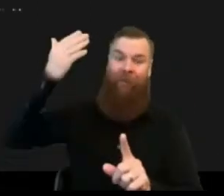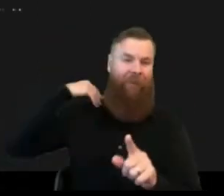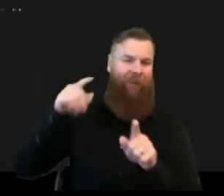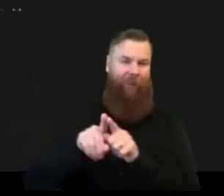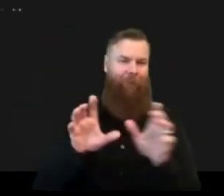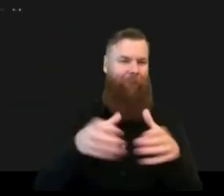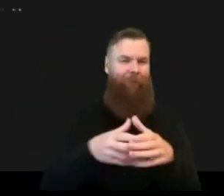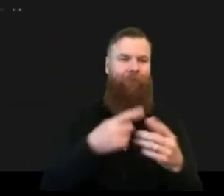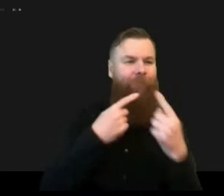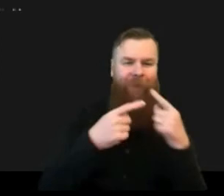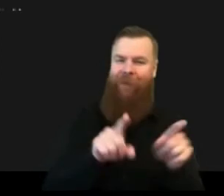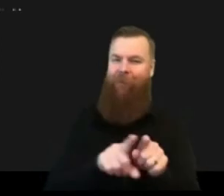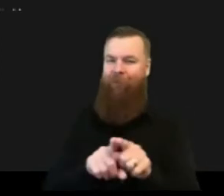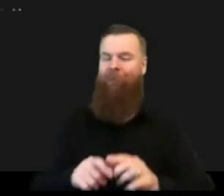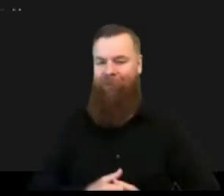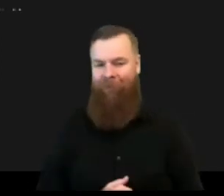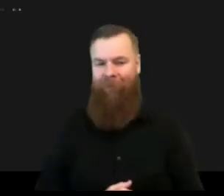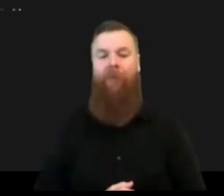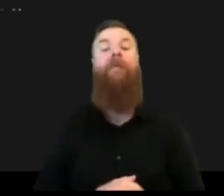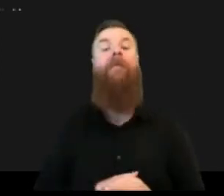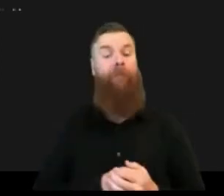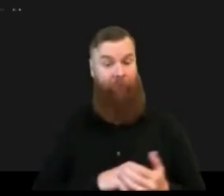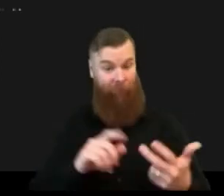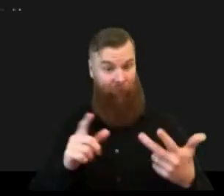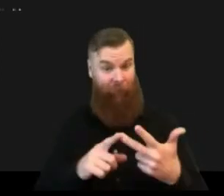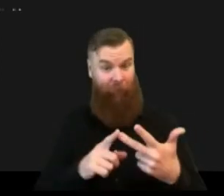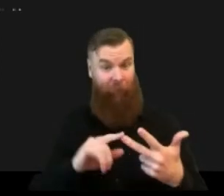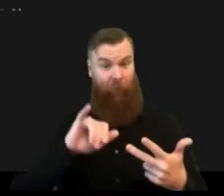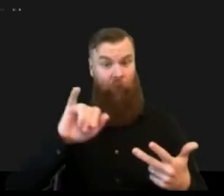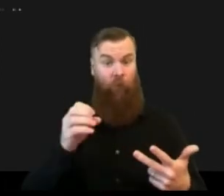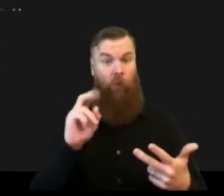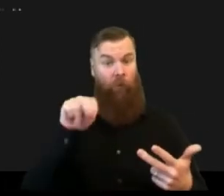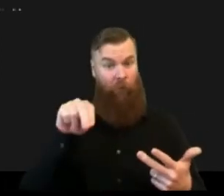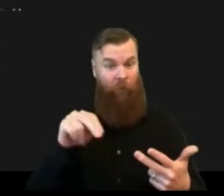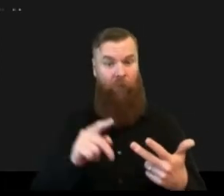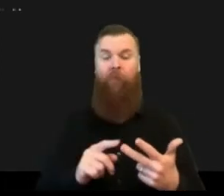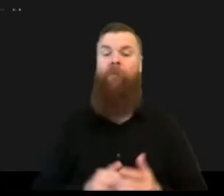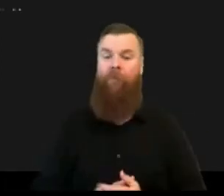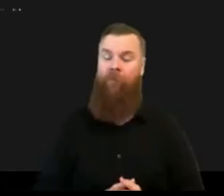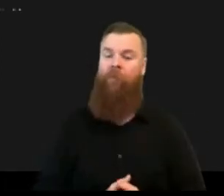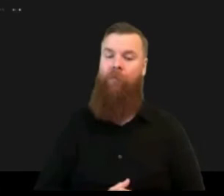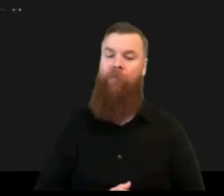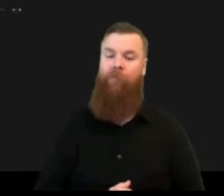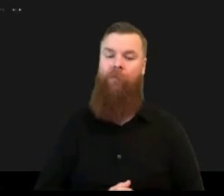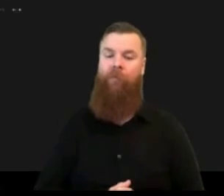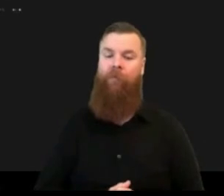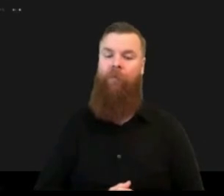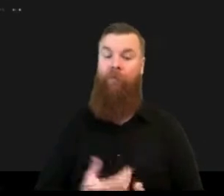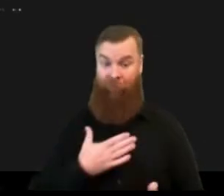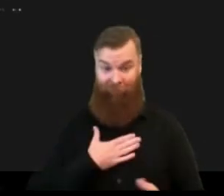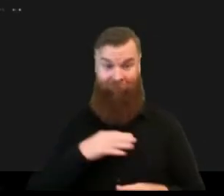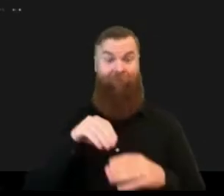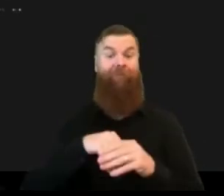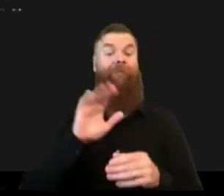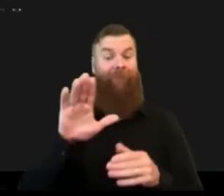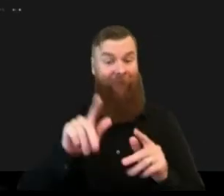was in john's group and we did touch a little bit on on the questions that marilena had but we also had a couple more so over